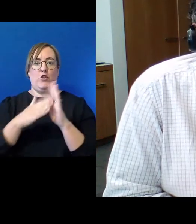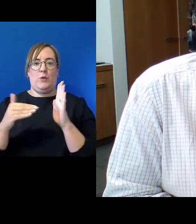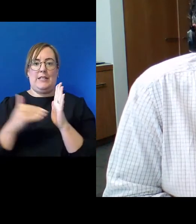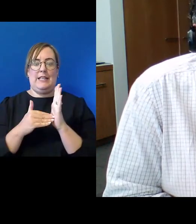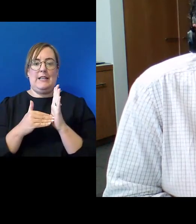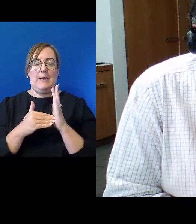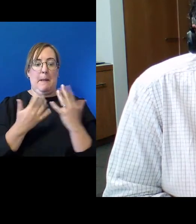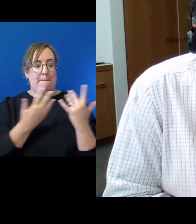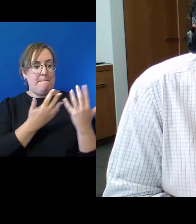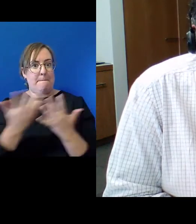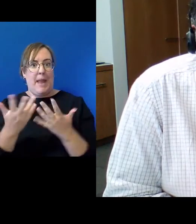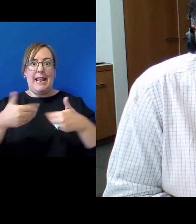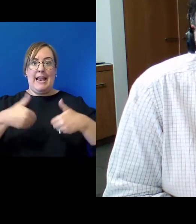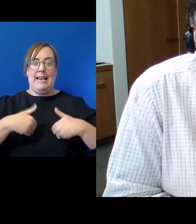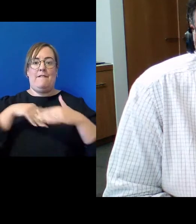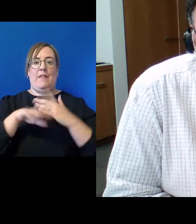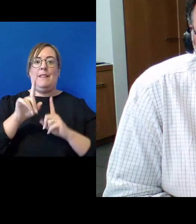and increasingly radicalized.